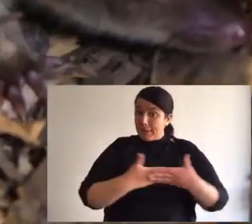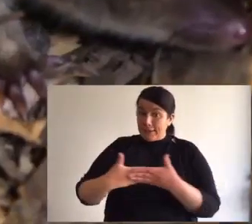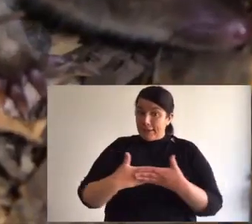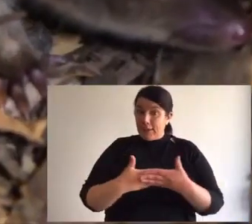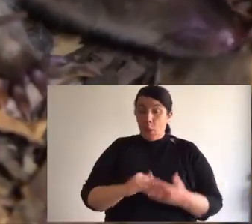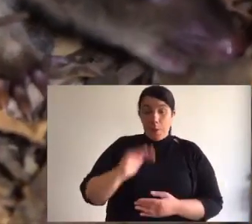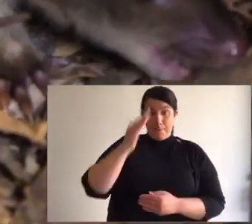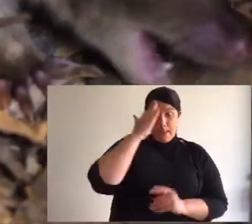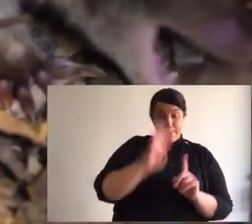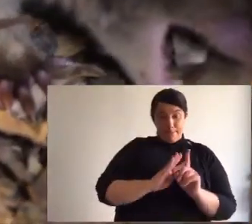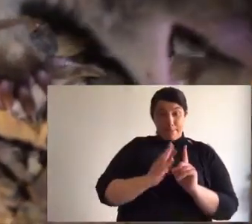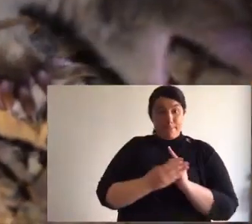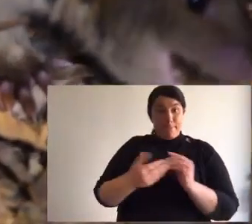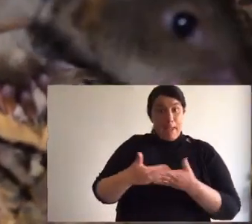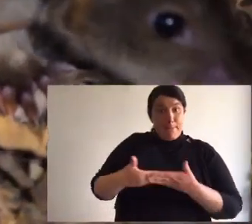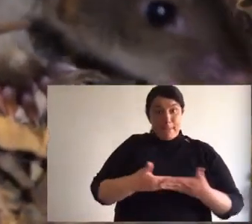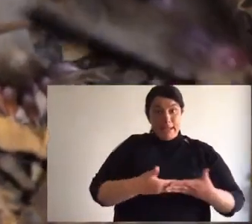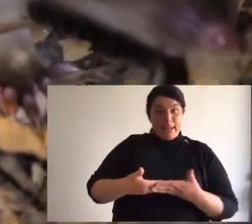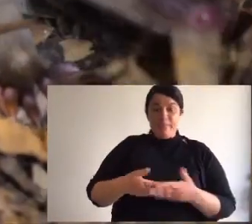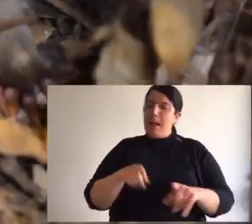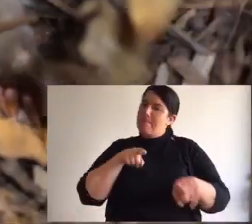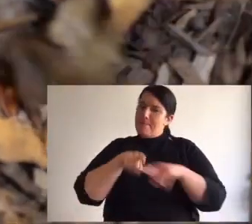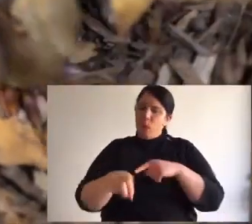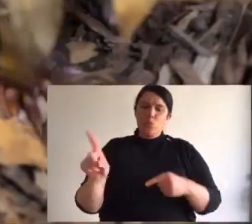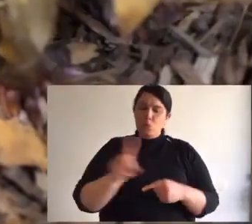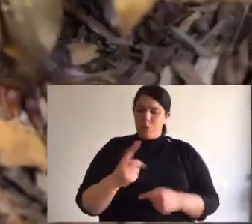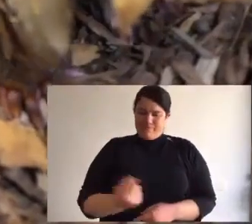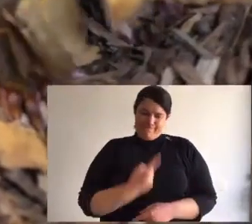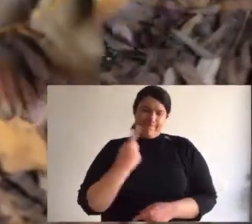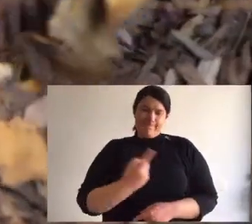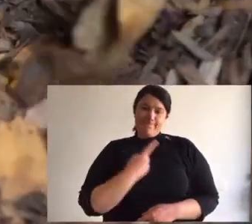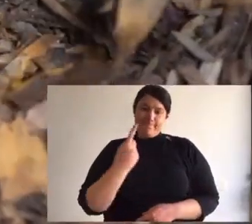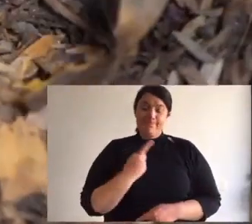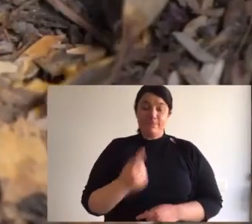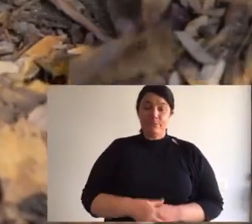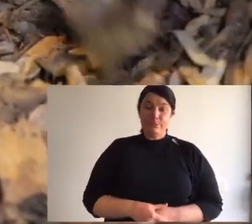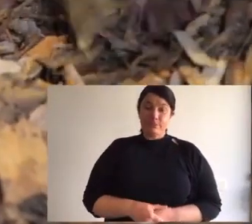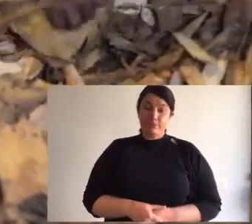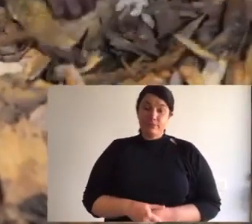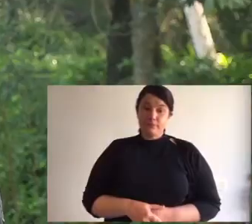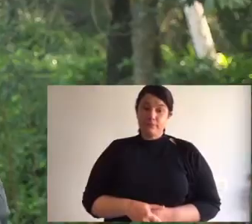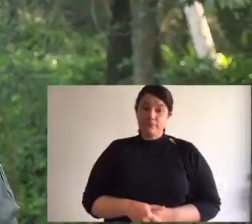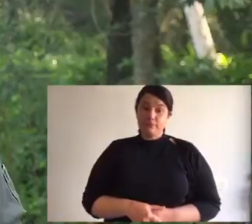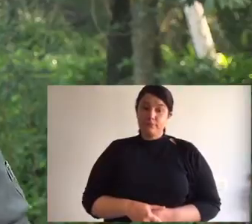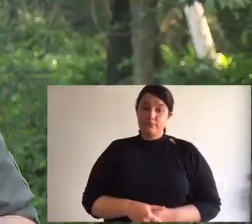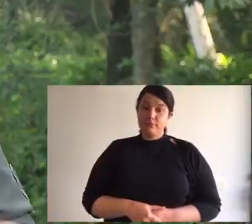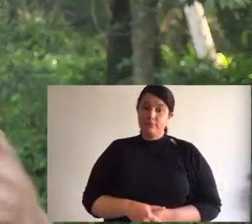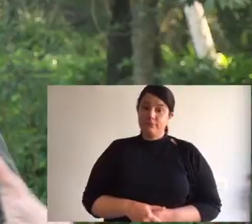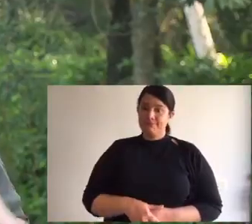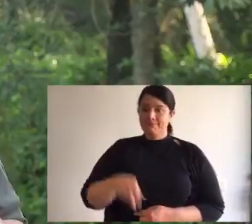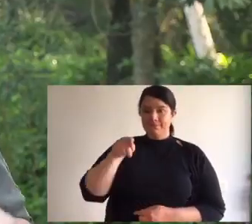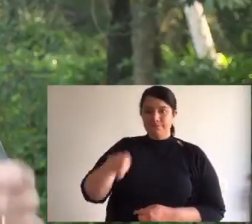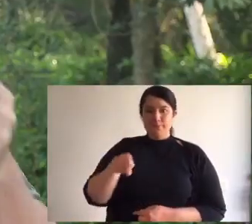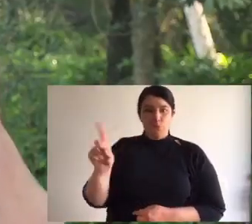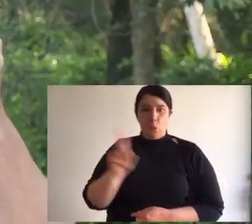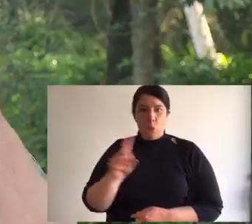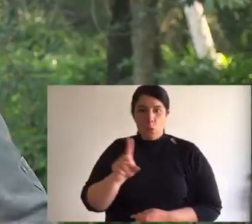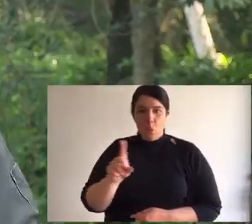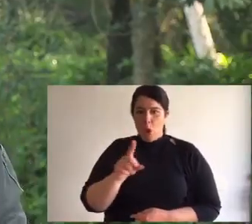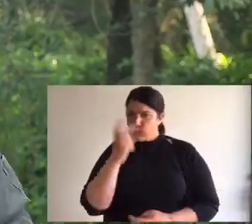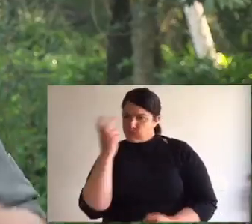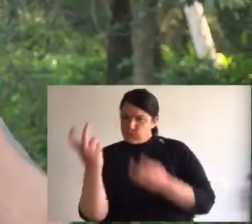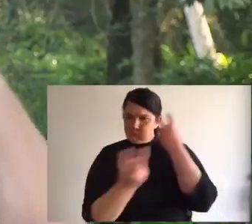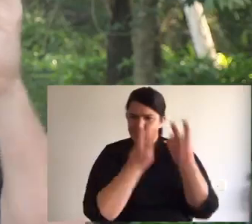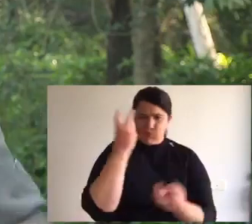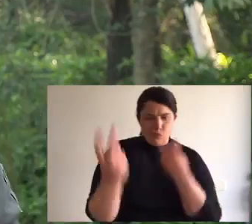they're mating, or you'll have a mum with her young, but otherwise they spend their lives solitary. Spotted tail quolls are